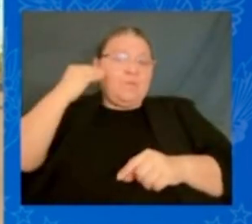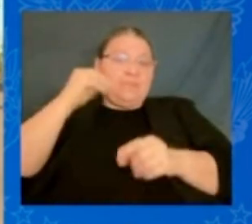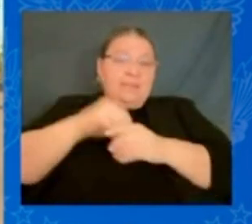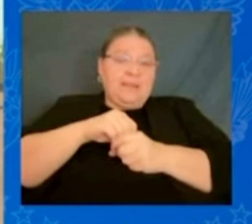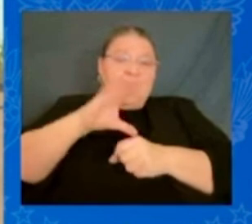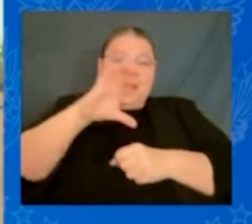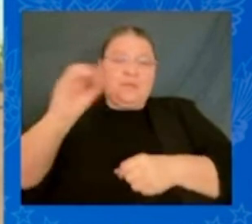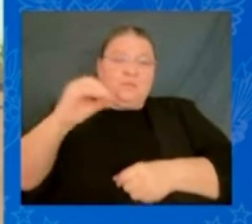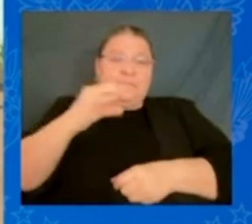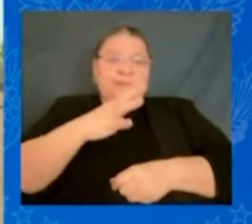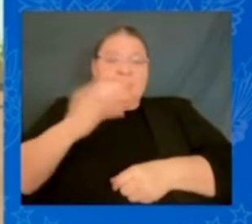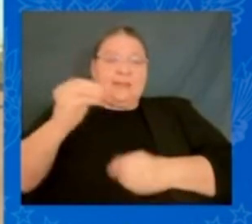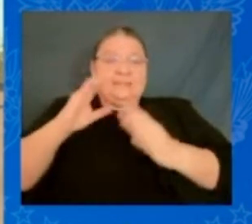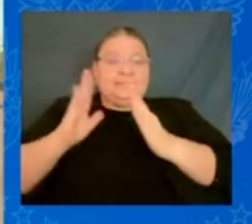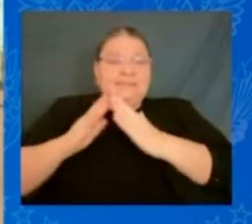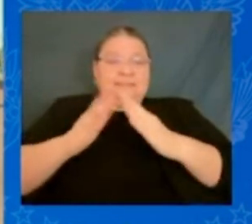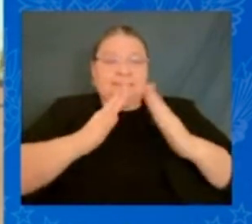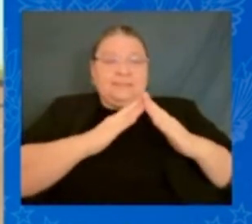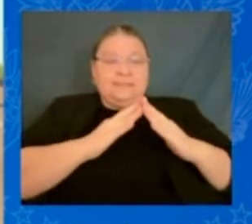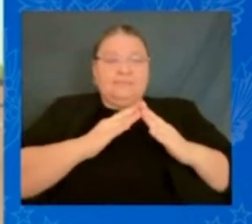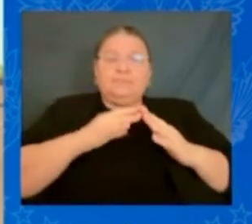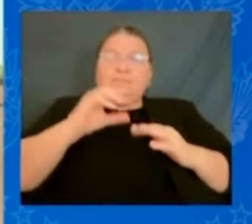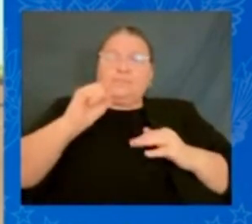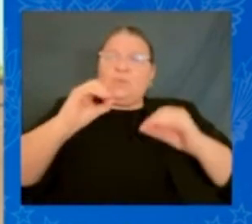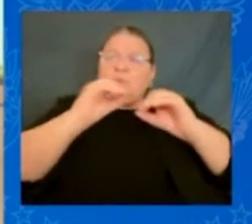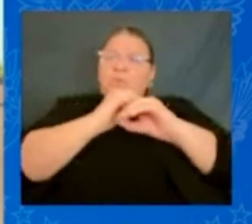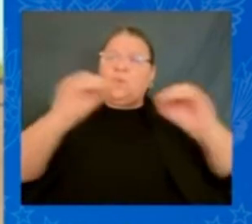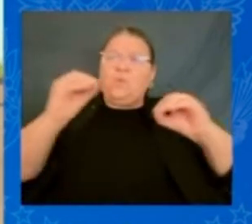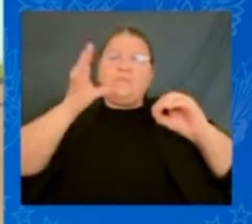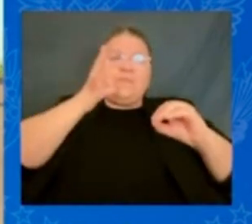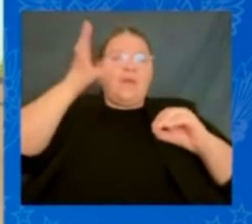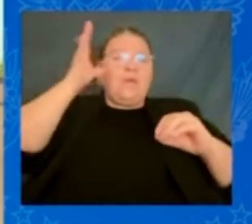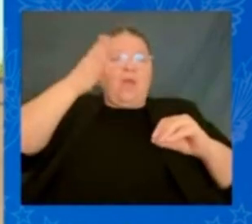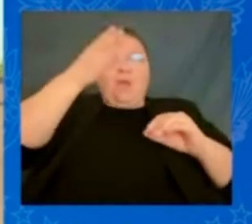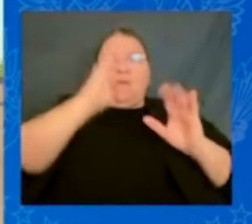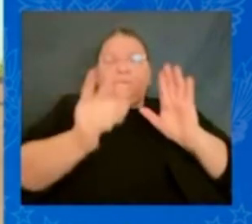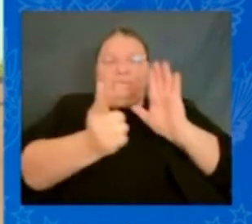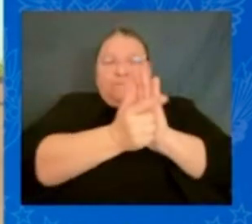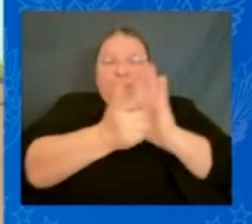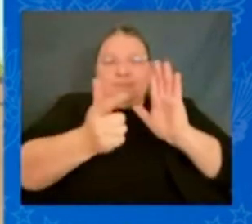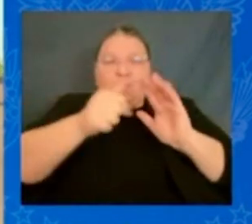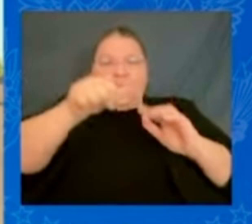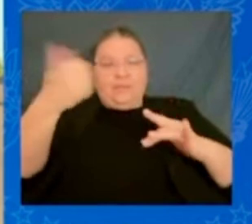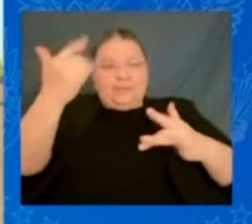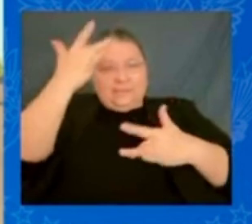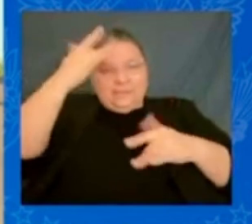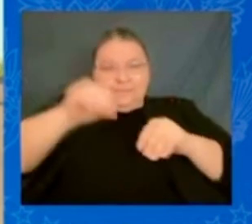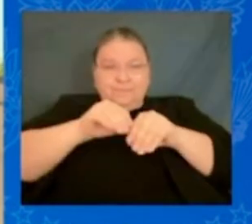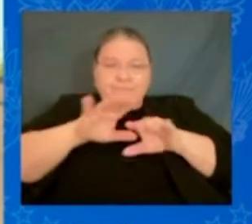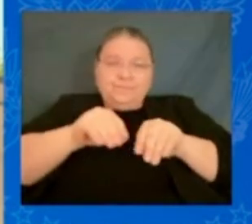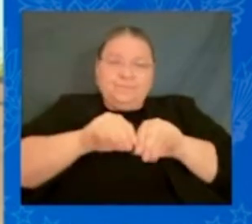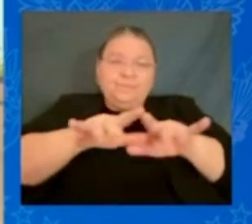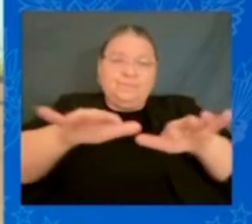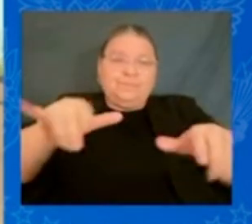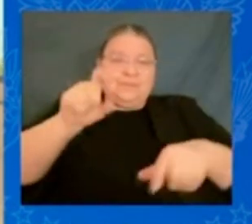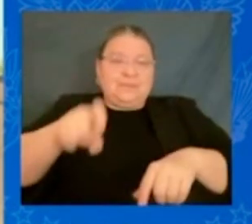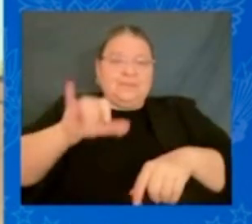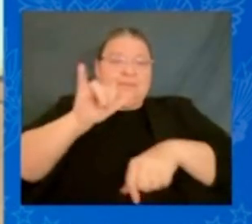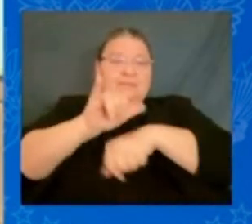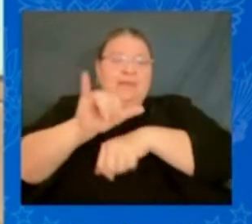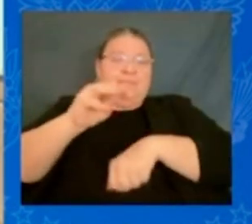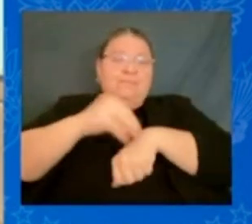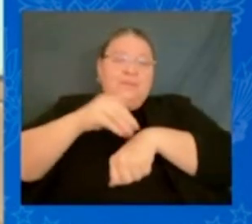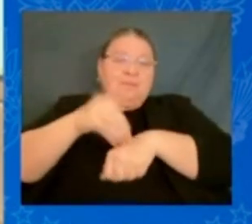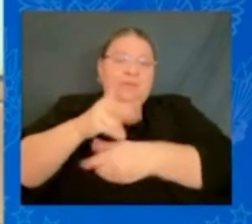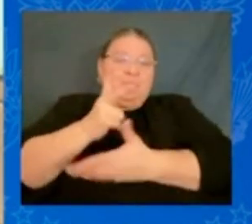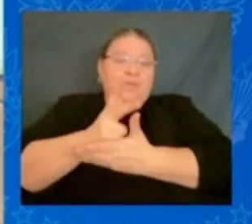parent — so no parent, God forbid, another pandemic is going to have to sit in the McDonald's parking lot to use their internet to be